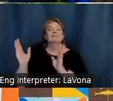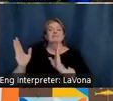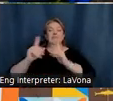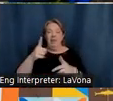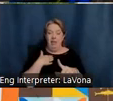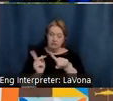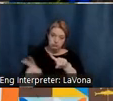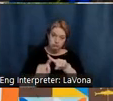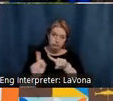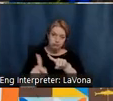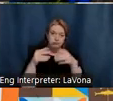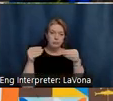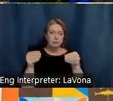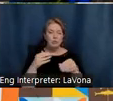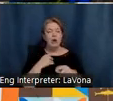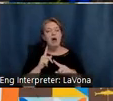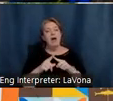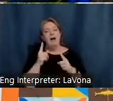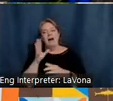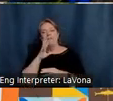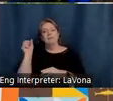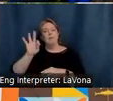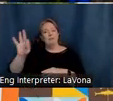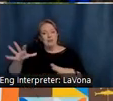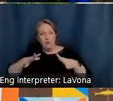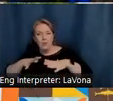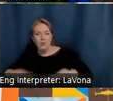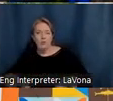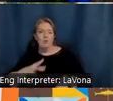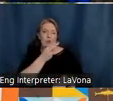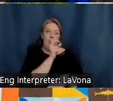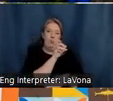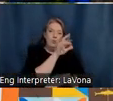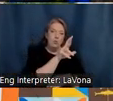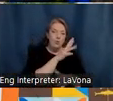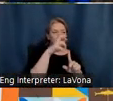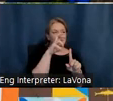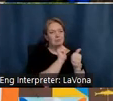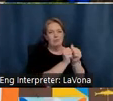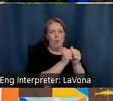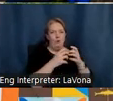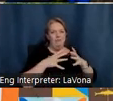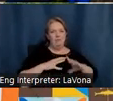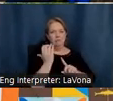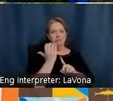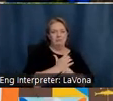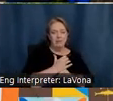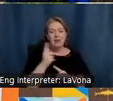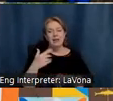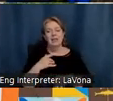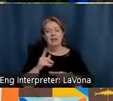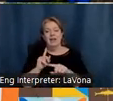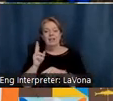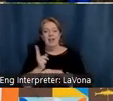basketball gear, to vintage clothing, to seemingly endless shelves of books, used books at Caveat Amtour.